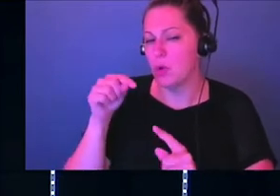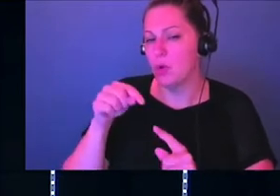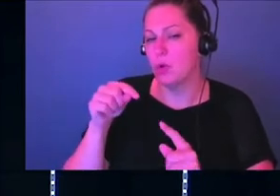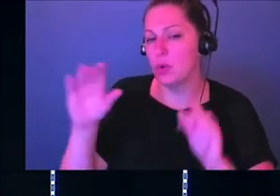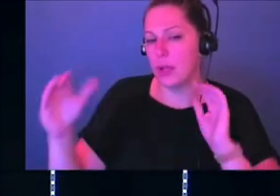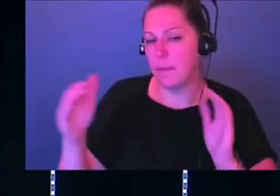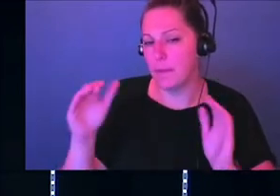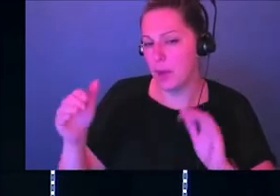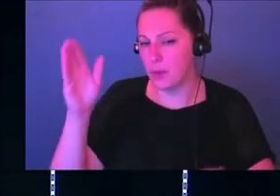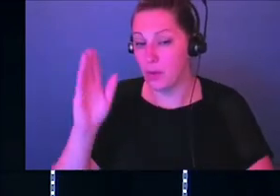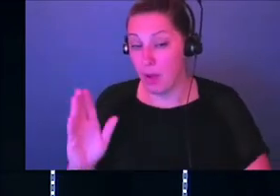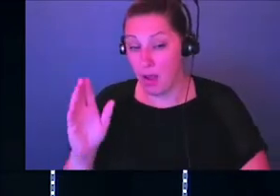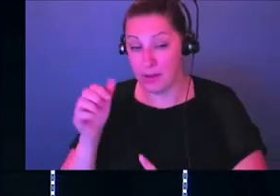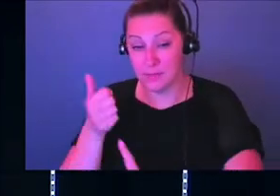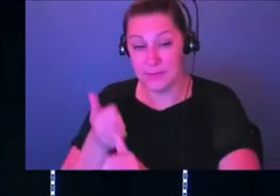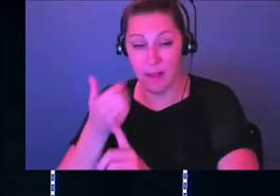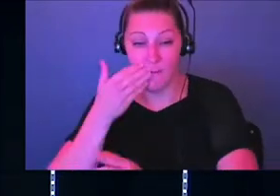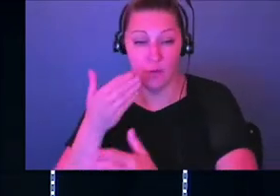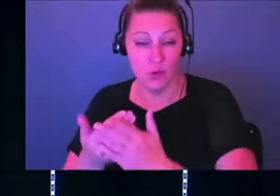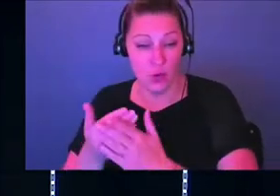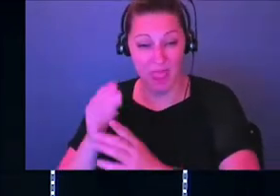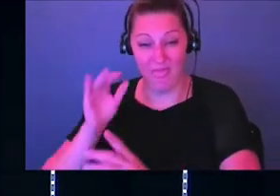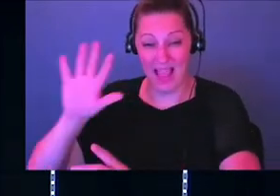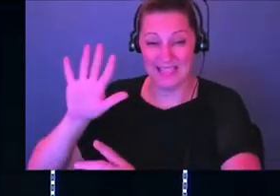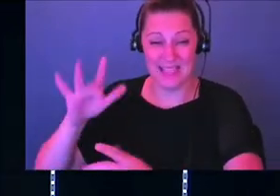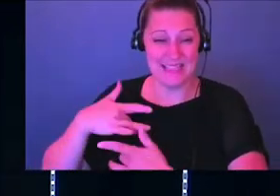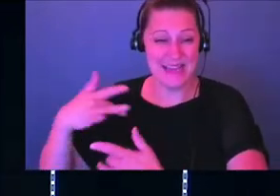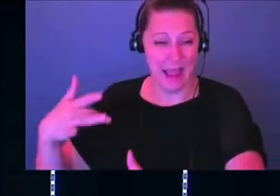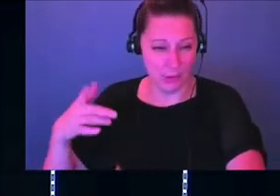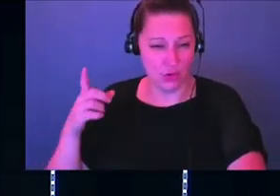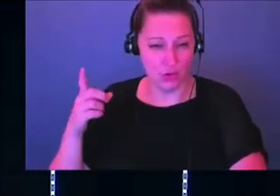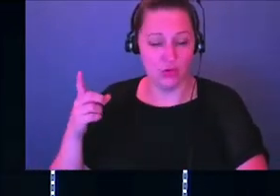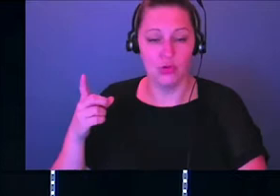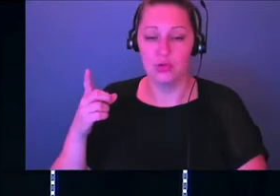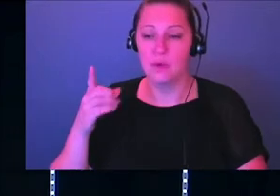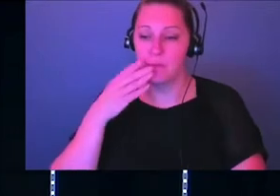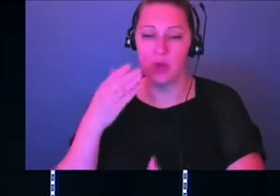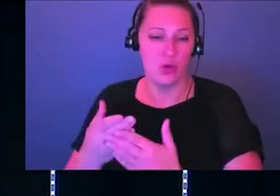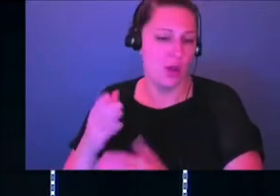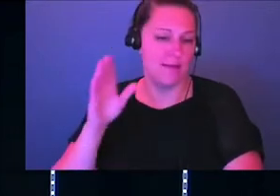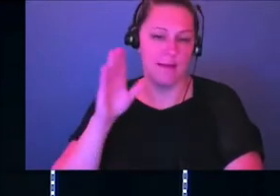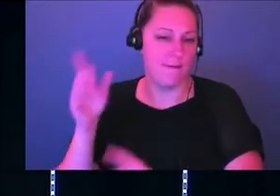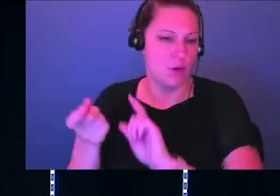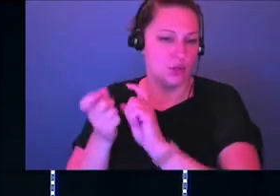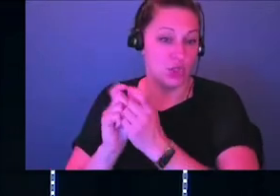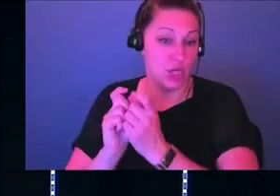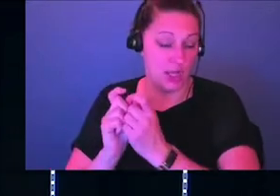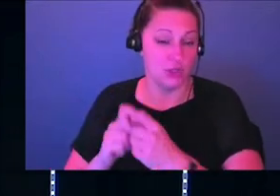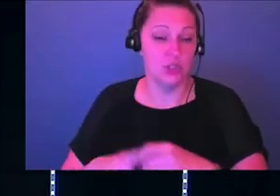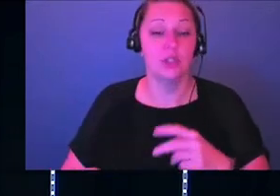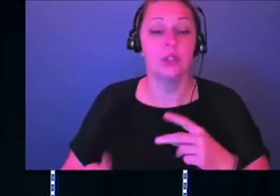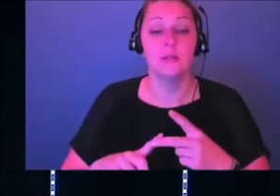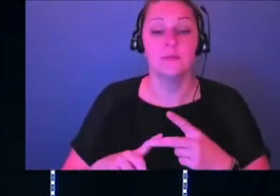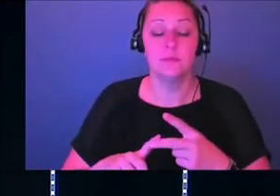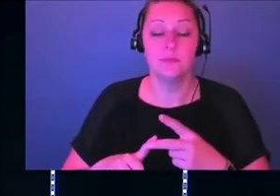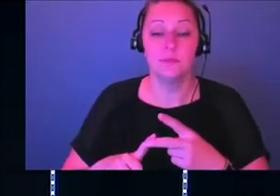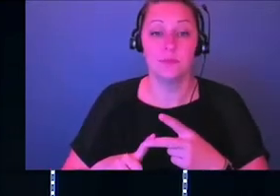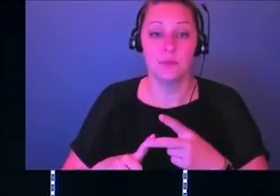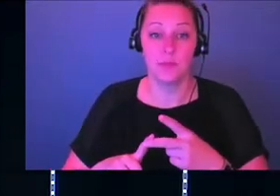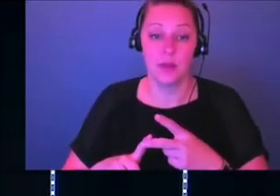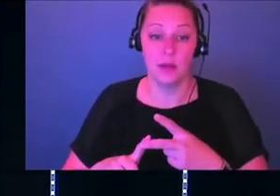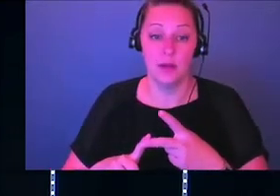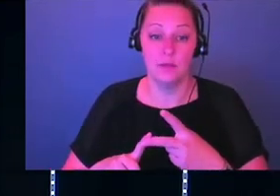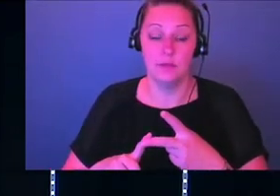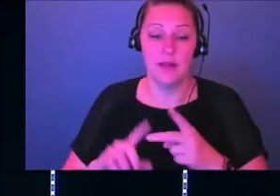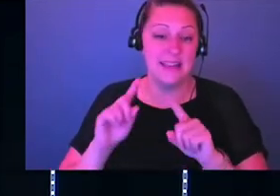by side is God is good. That is in his nature, okay? To always be good. It'll never change. And the second thing is, again, there's